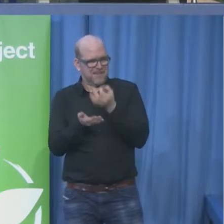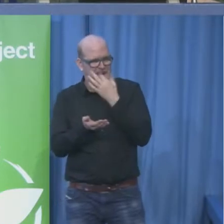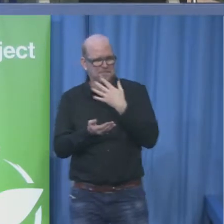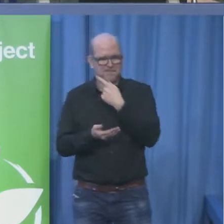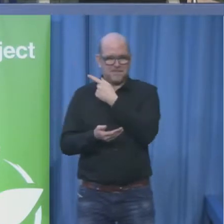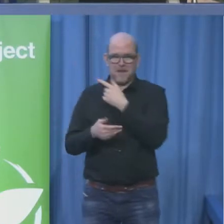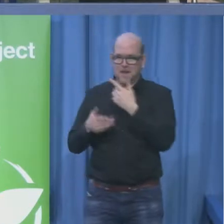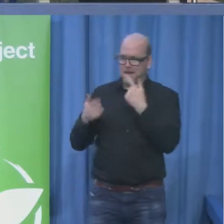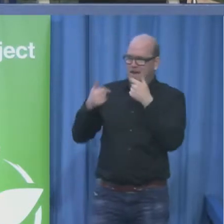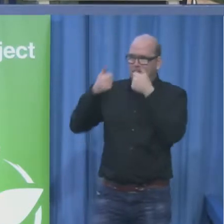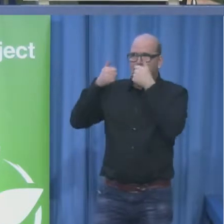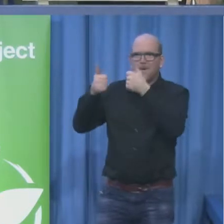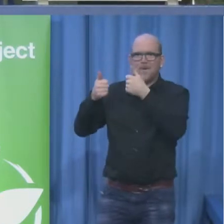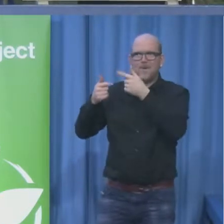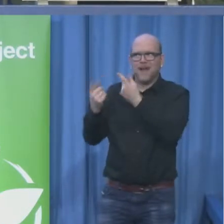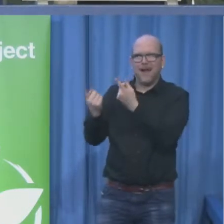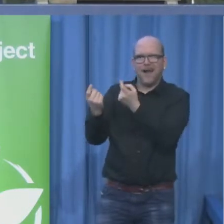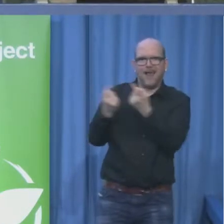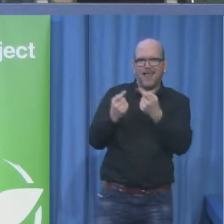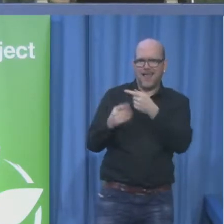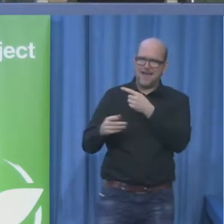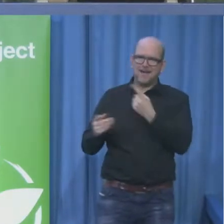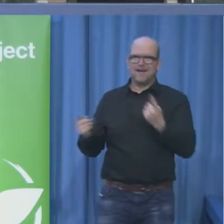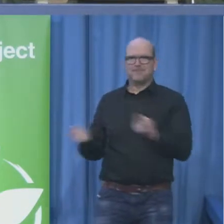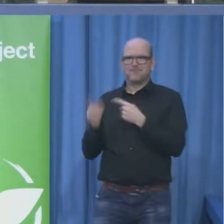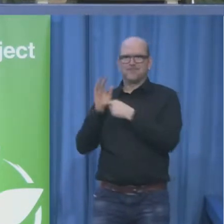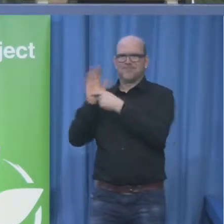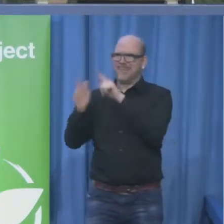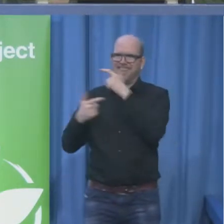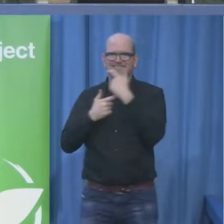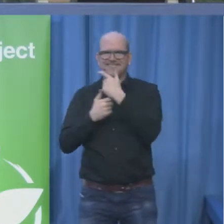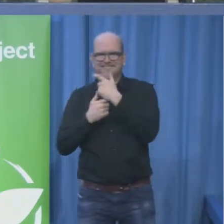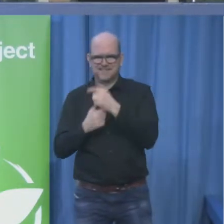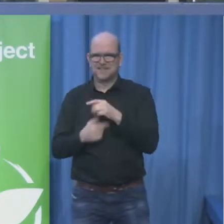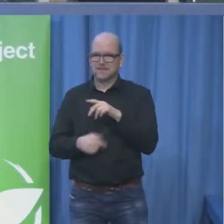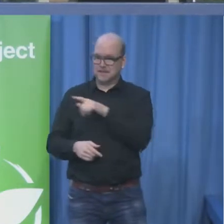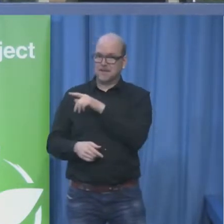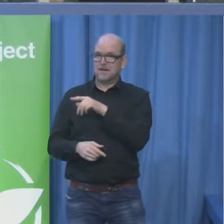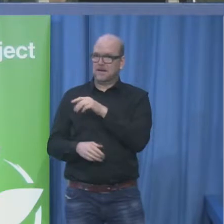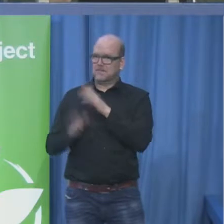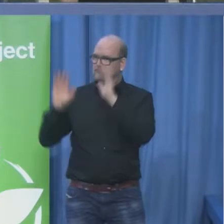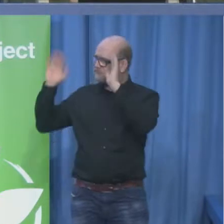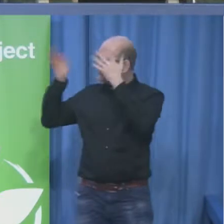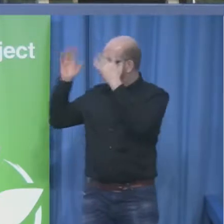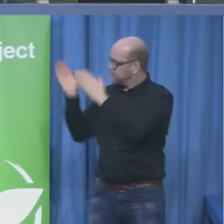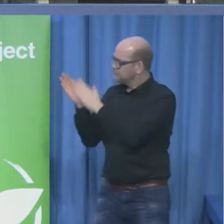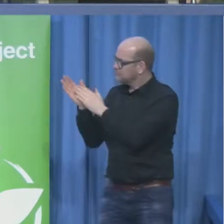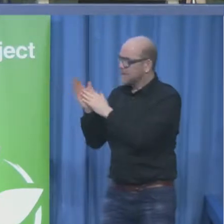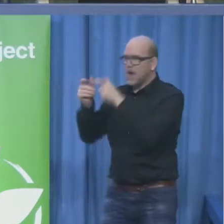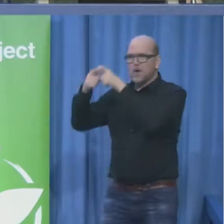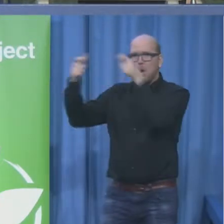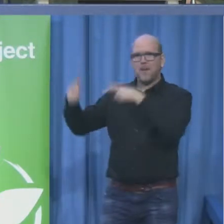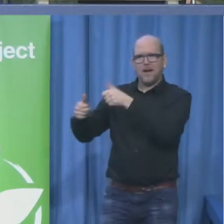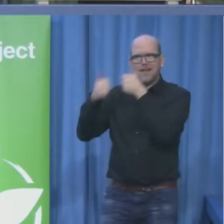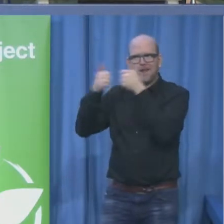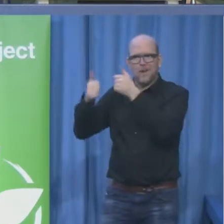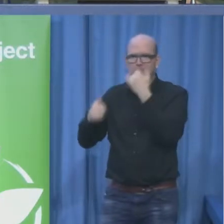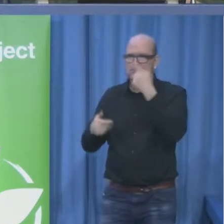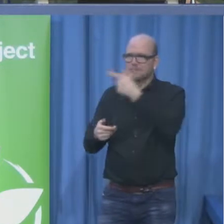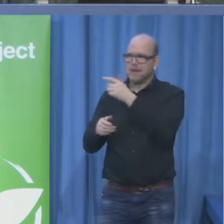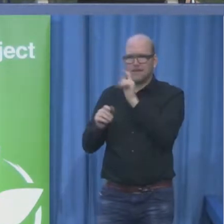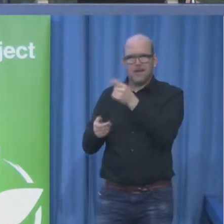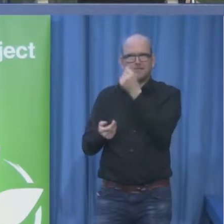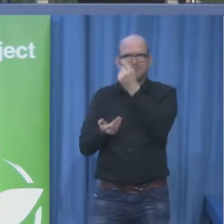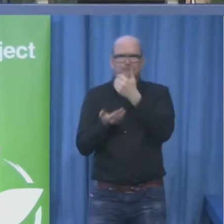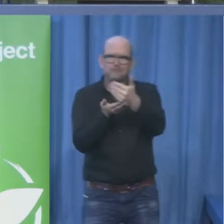and i i hope you agree this this fresh approach to portrayal and representation and inclusion and so on is where we're all trying to